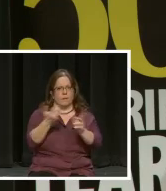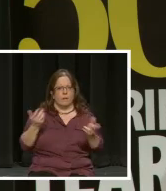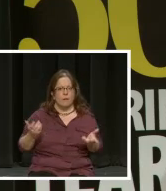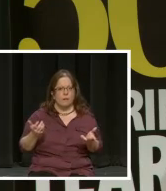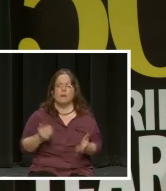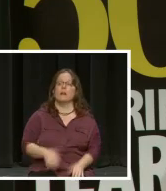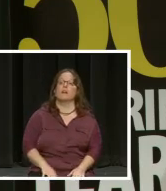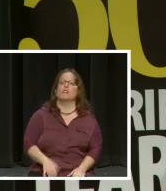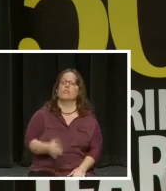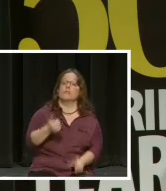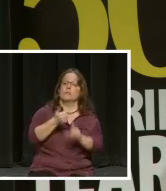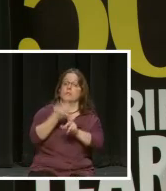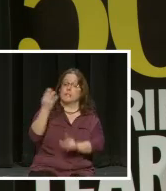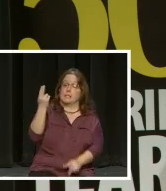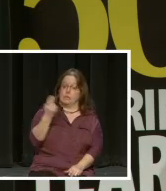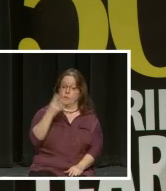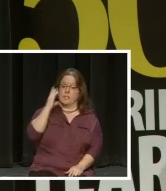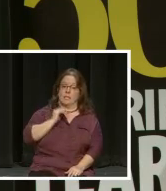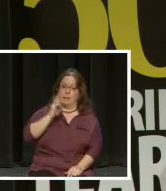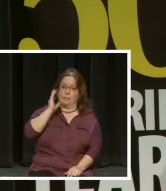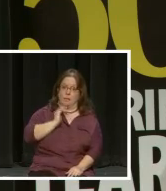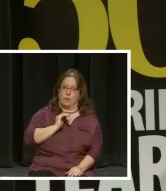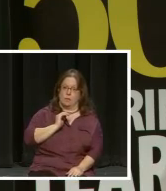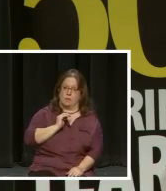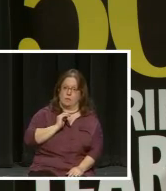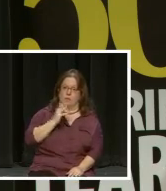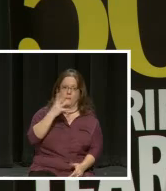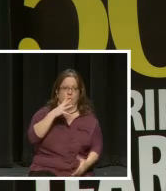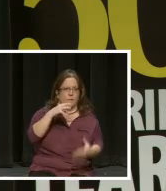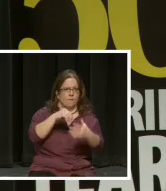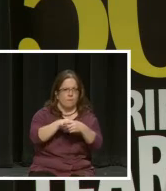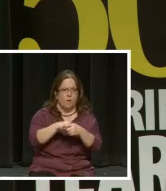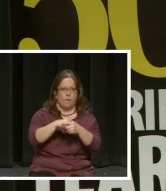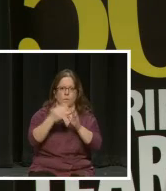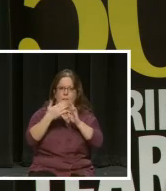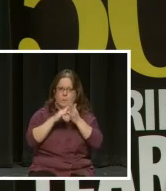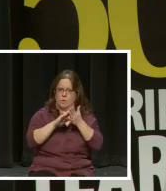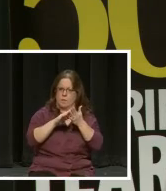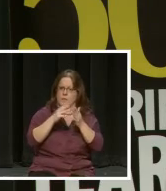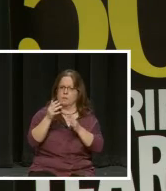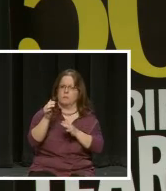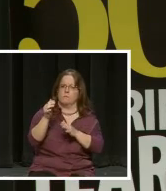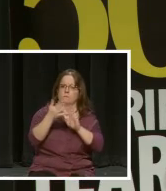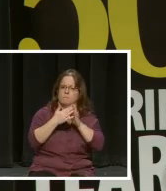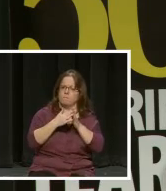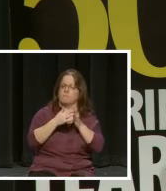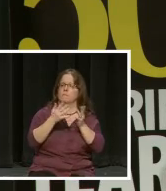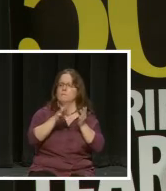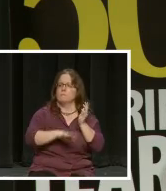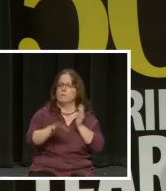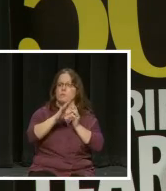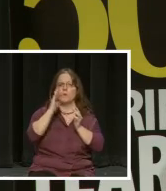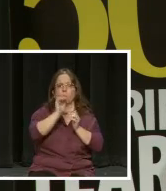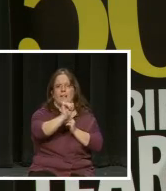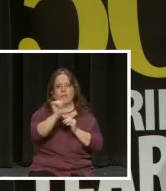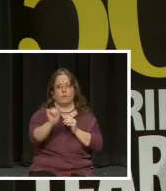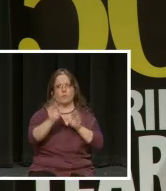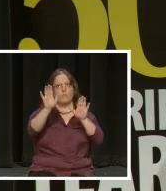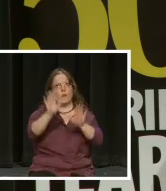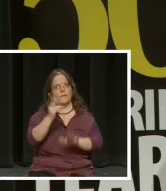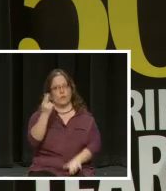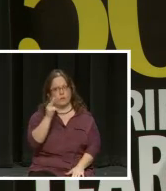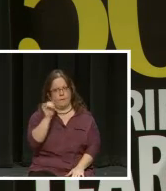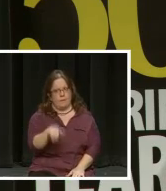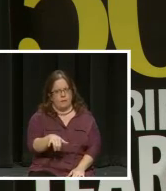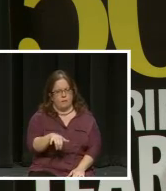She has a history and experience of being very engaged and involved with the community. And we know that Anne Arundel has a wonderful history of that